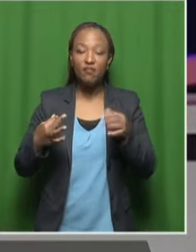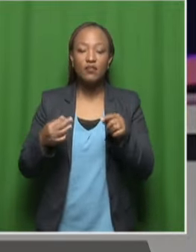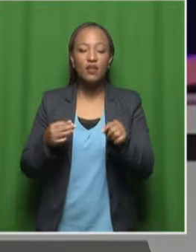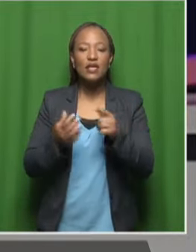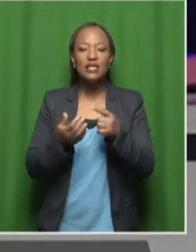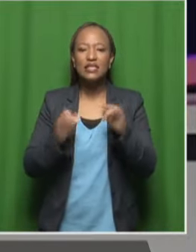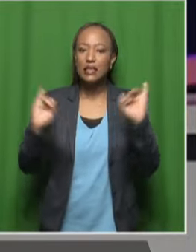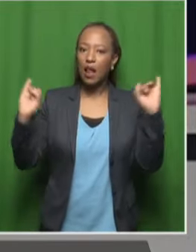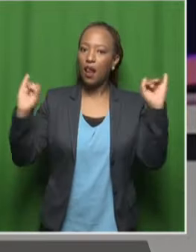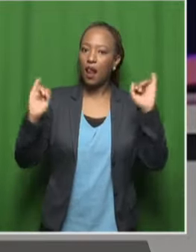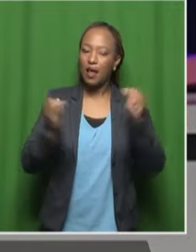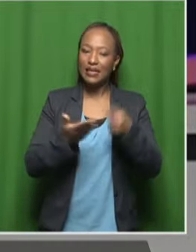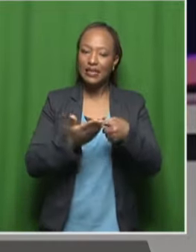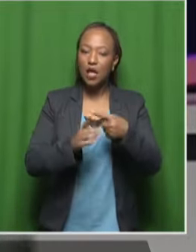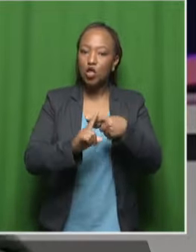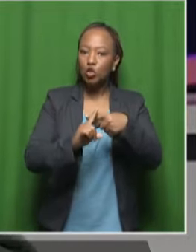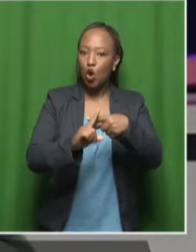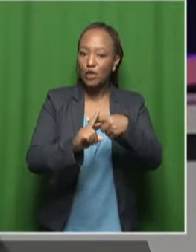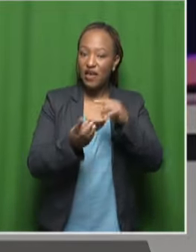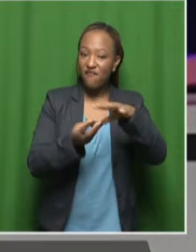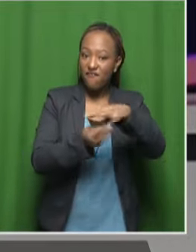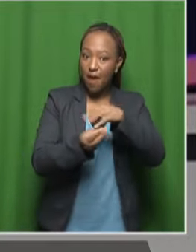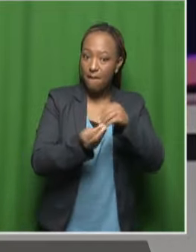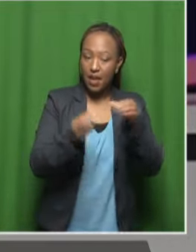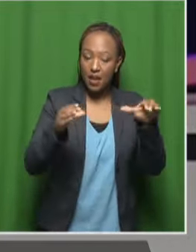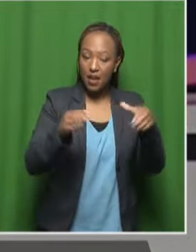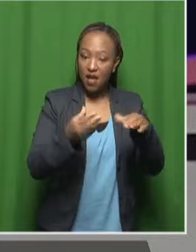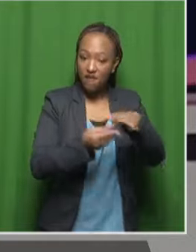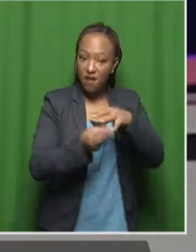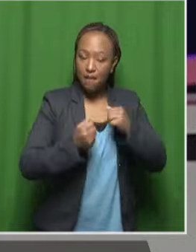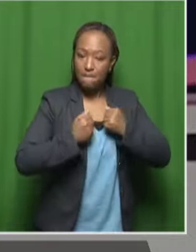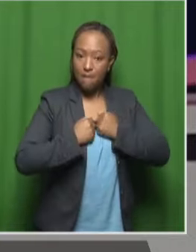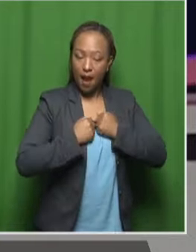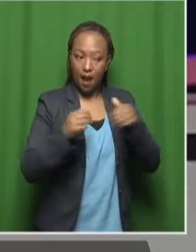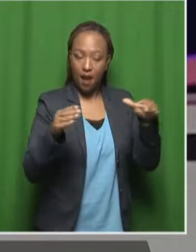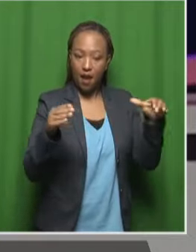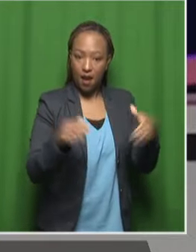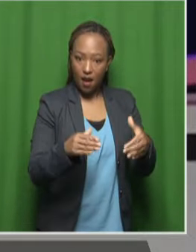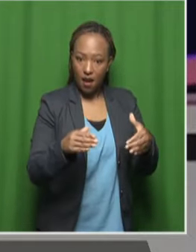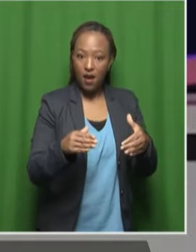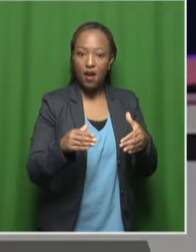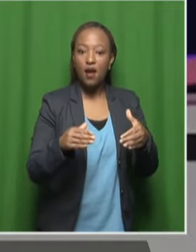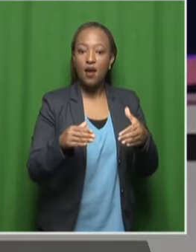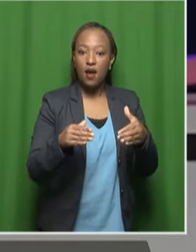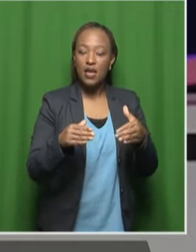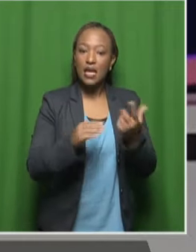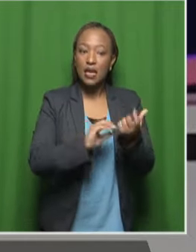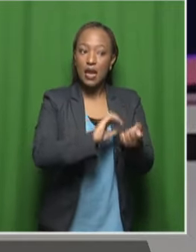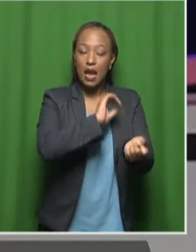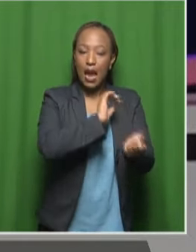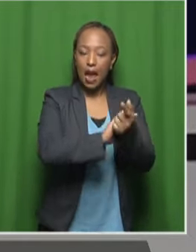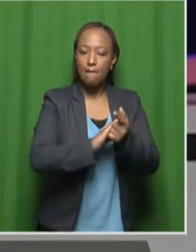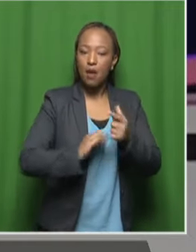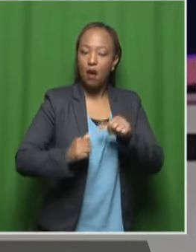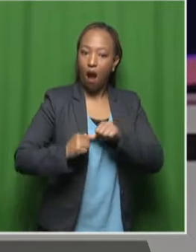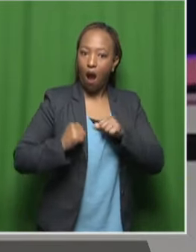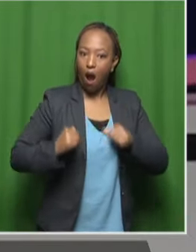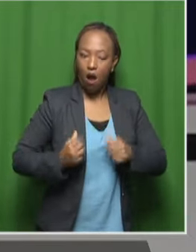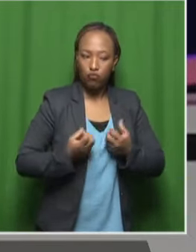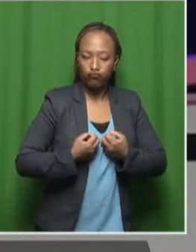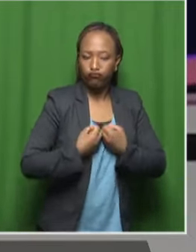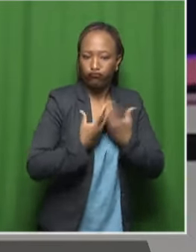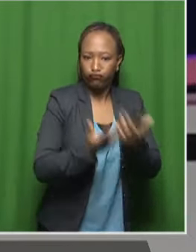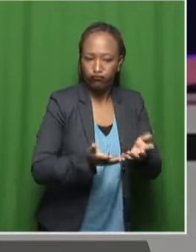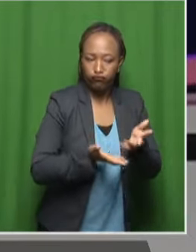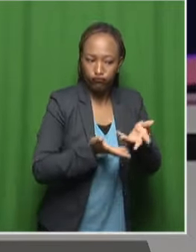discussions in a Xhosa family, I don't know about other people's, but my family, are hard to do and so they happen very seldom. So what we decided to do